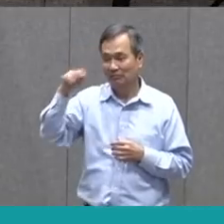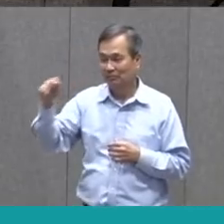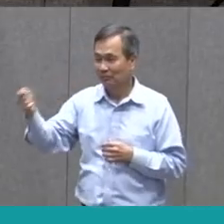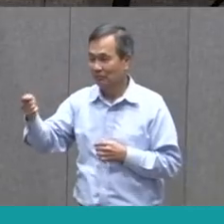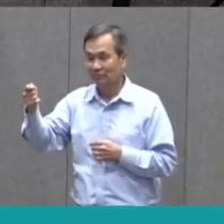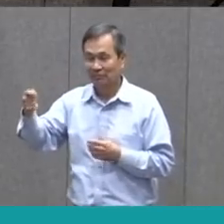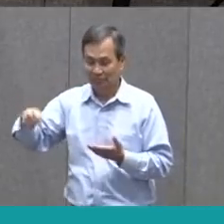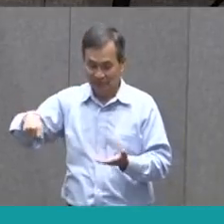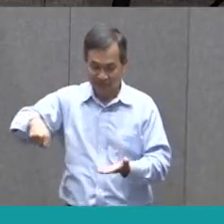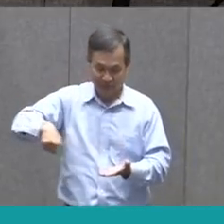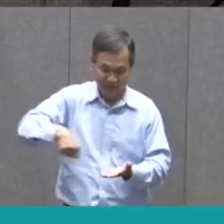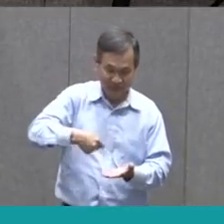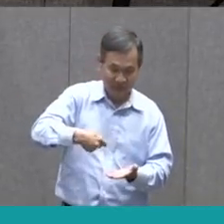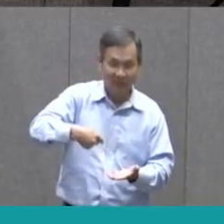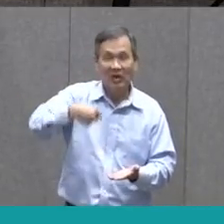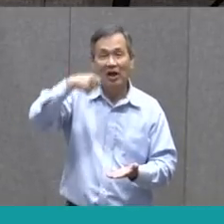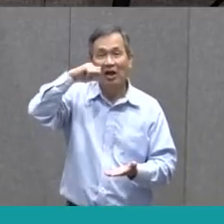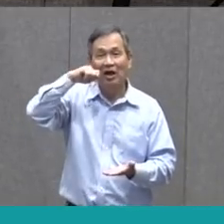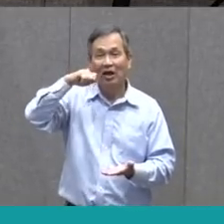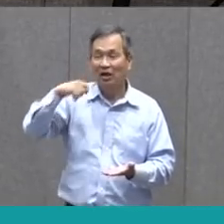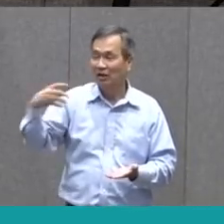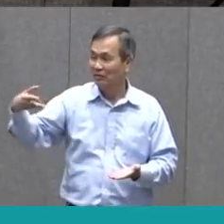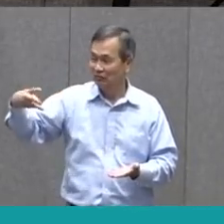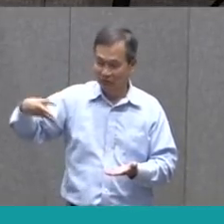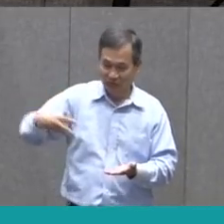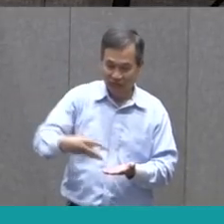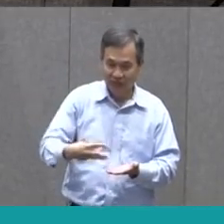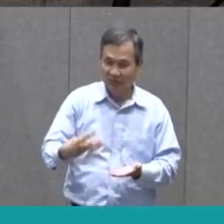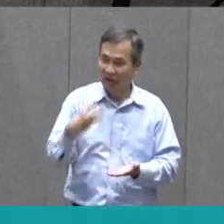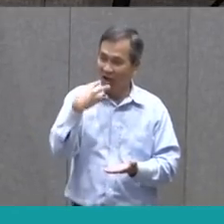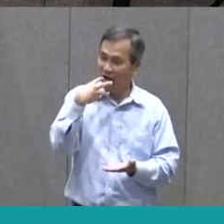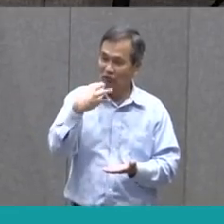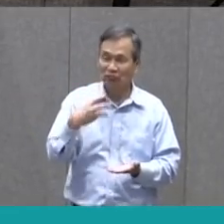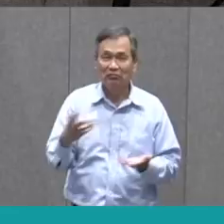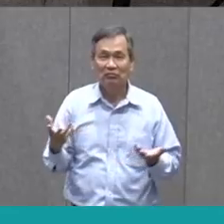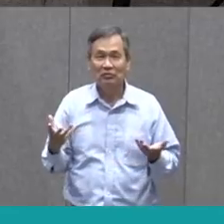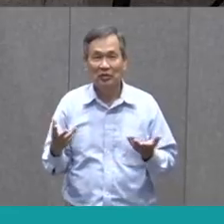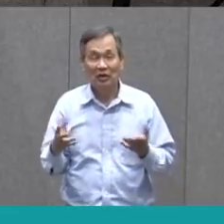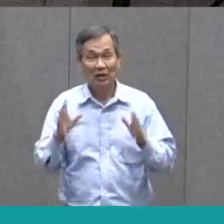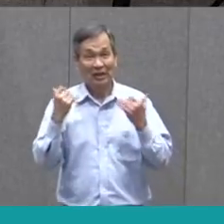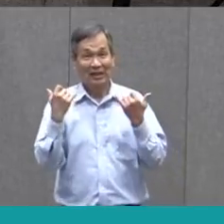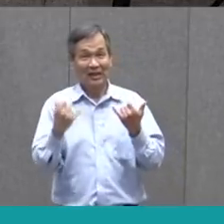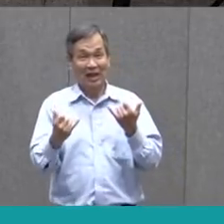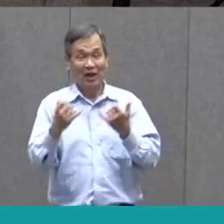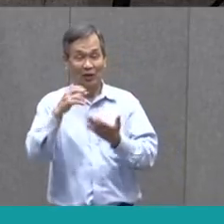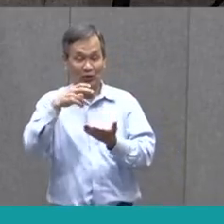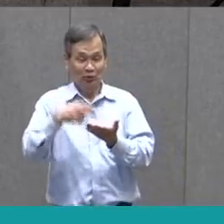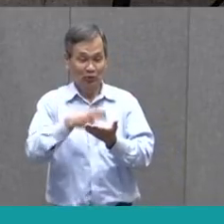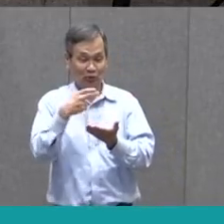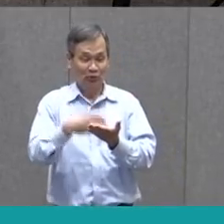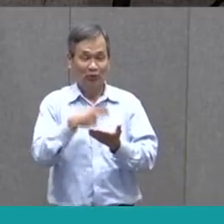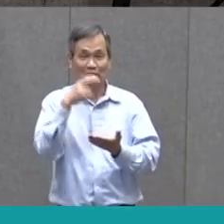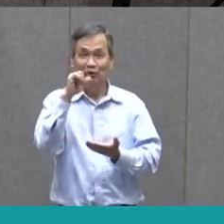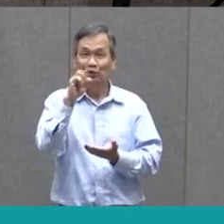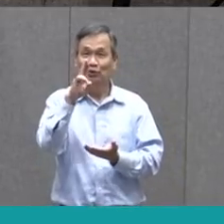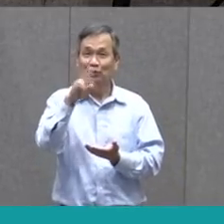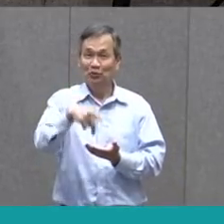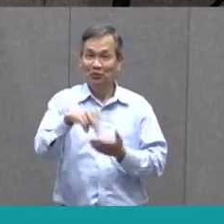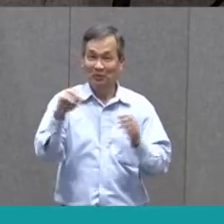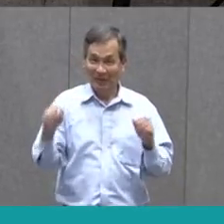spoon and a fork. Wow. Now we can eat soup, right? With our spoon.